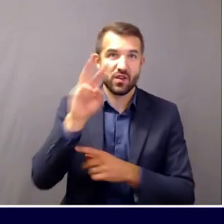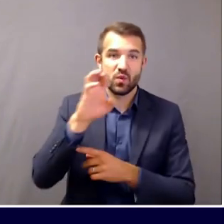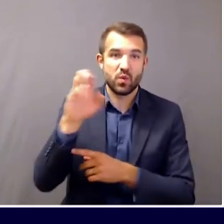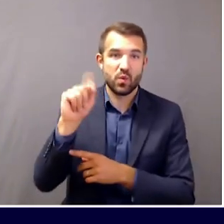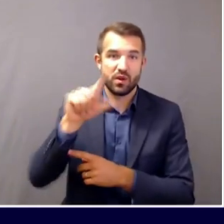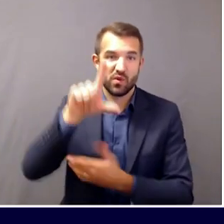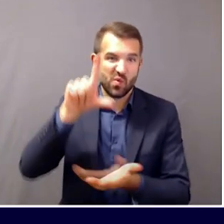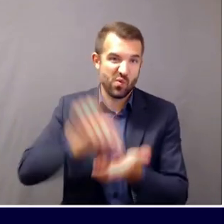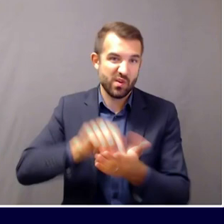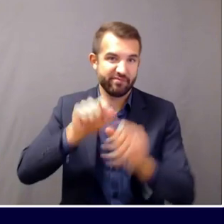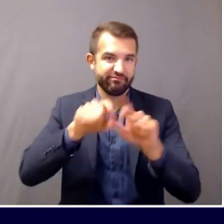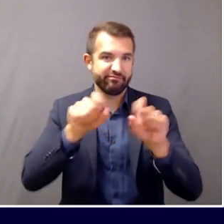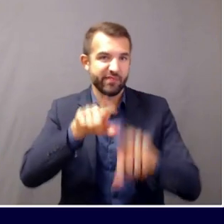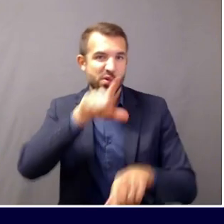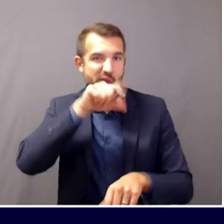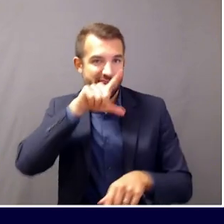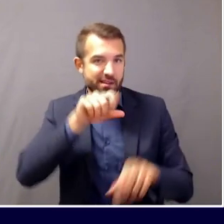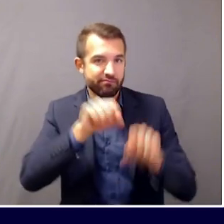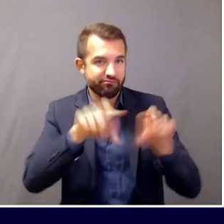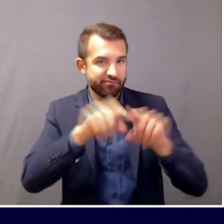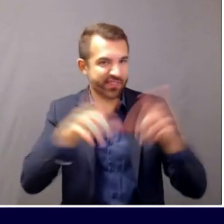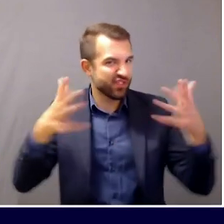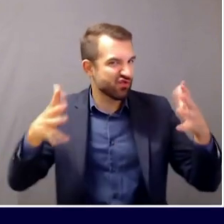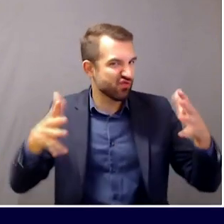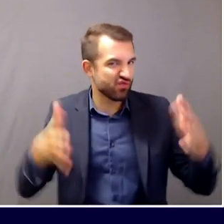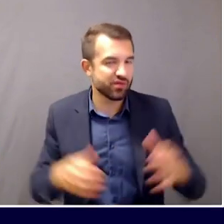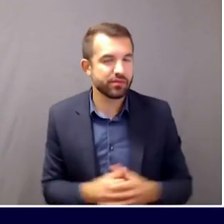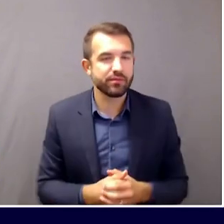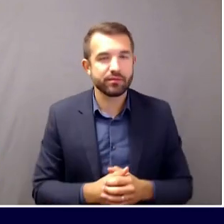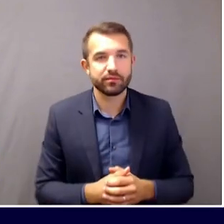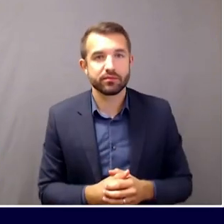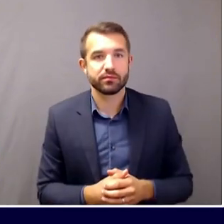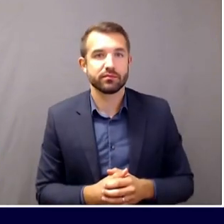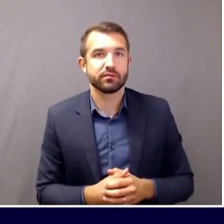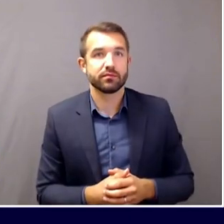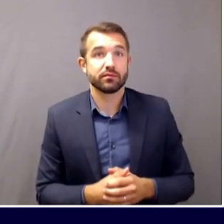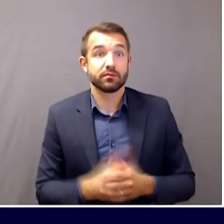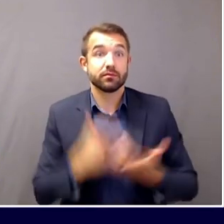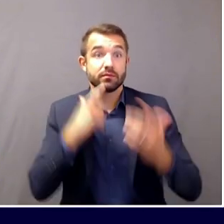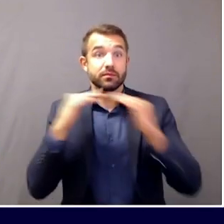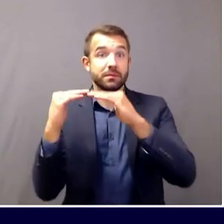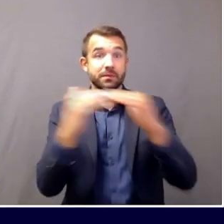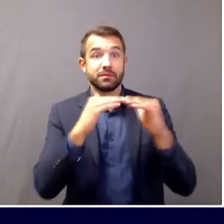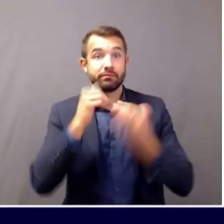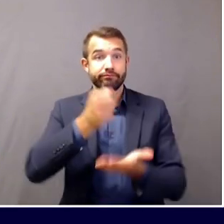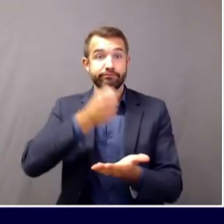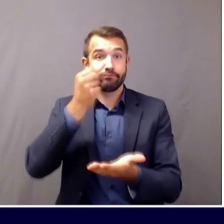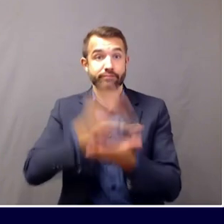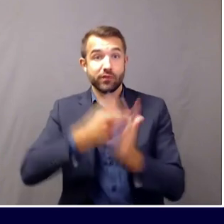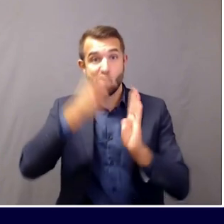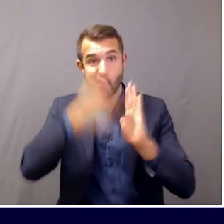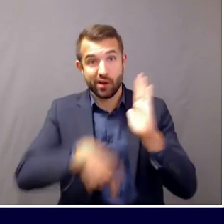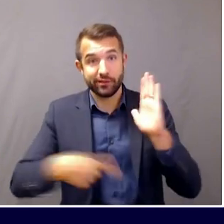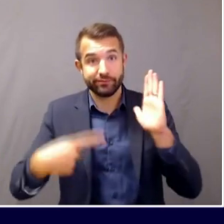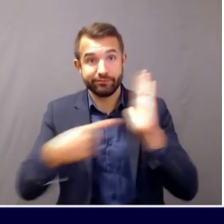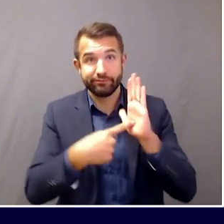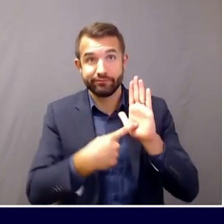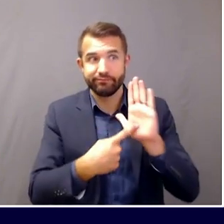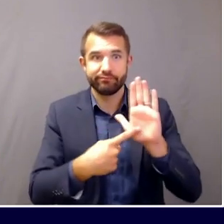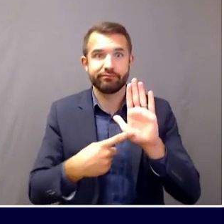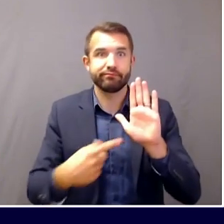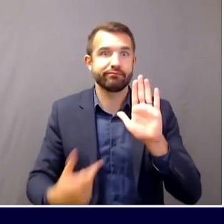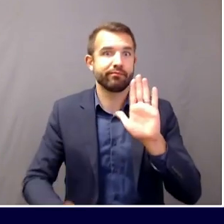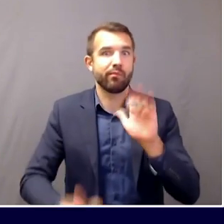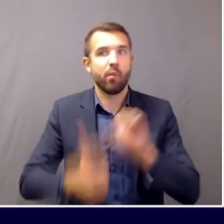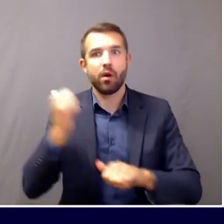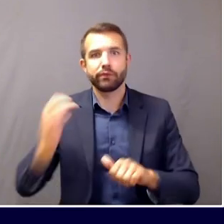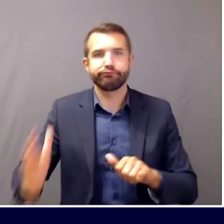accessible peer-reviewed journals and not just fly-by-night journals. They've been published in some of the most prestigious medical